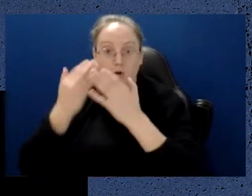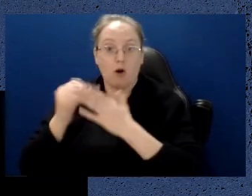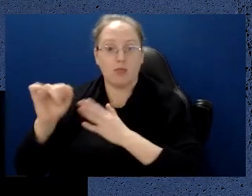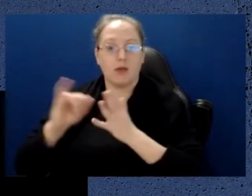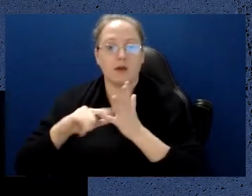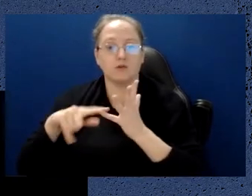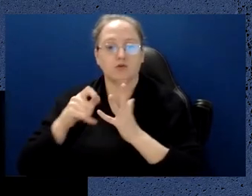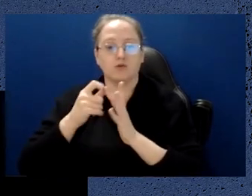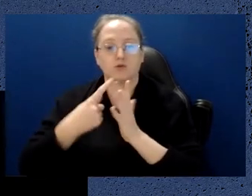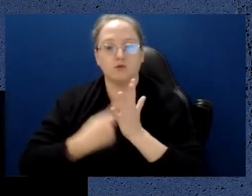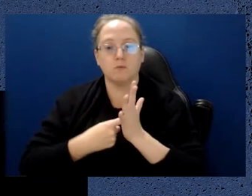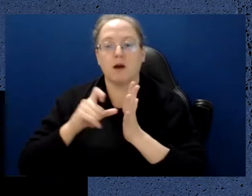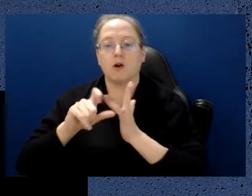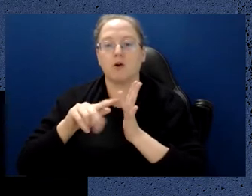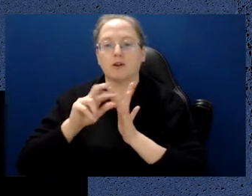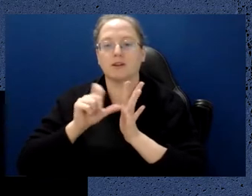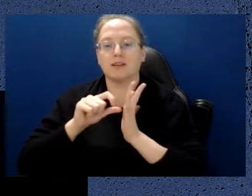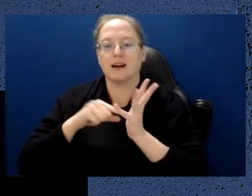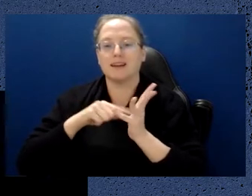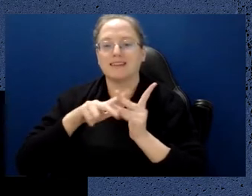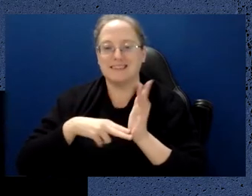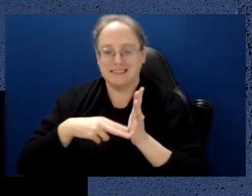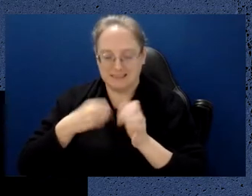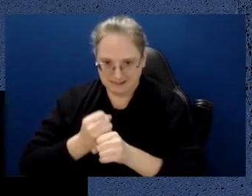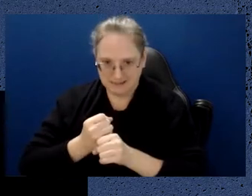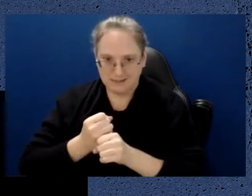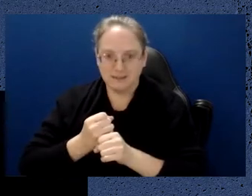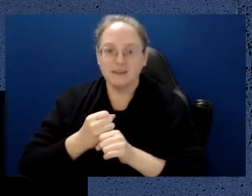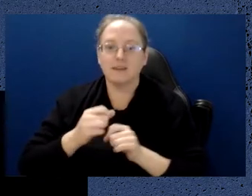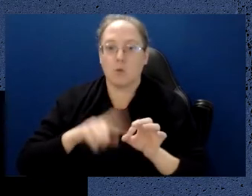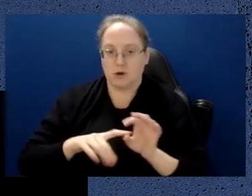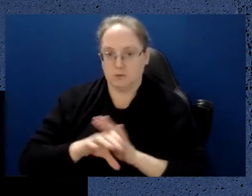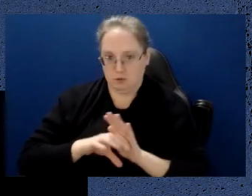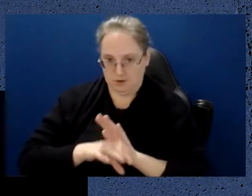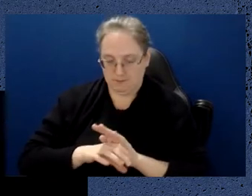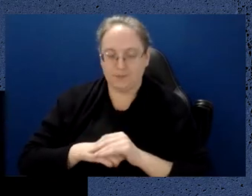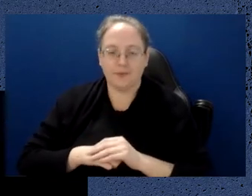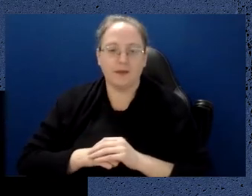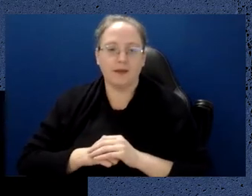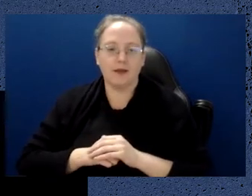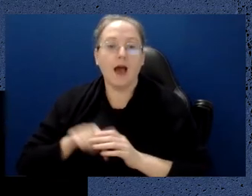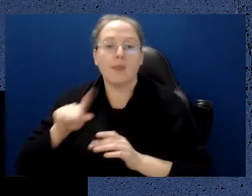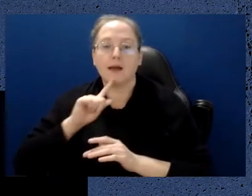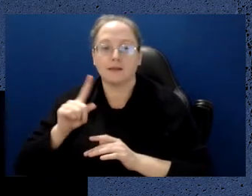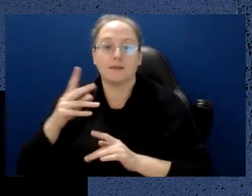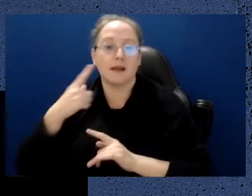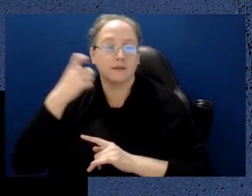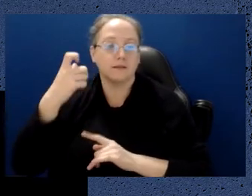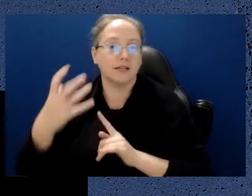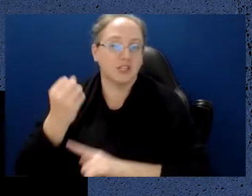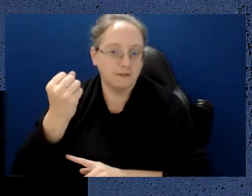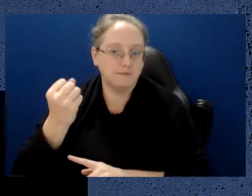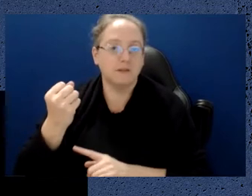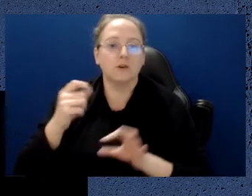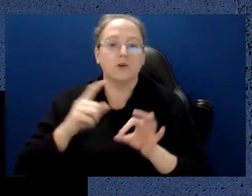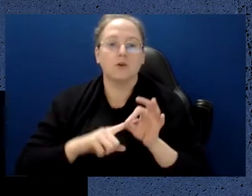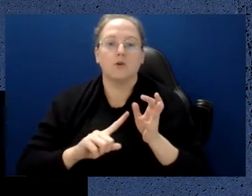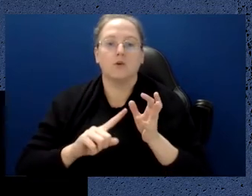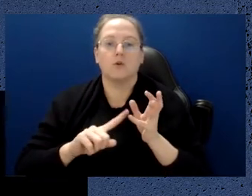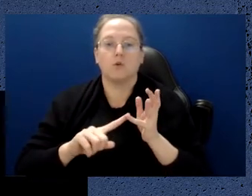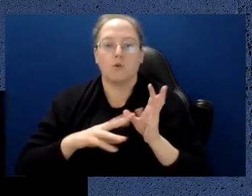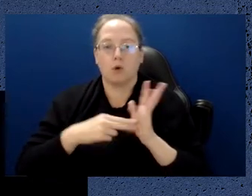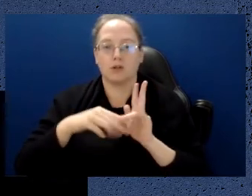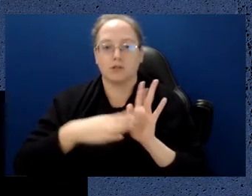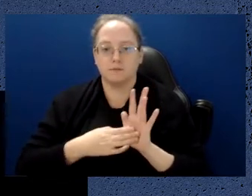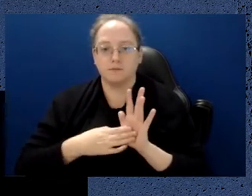quantum computers. And this was the result that they call quantum supremacy. At a high level, they were basically